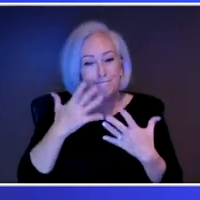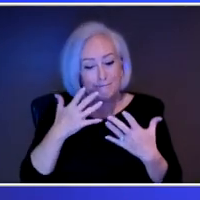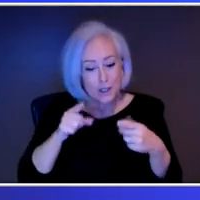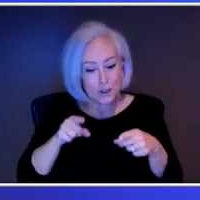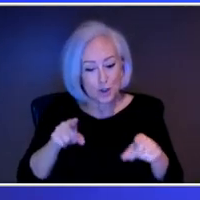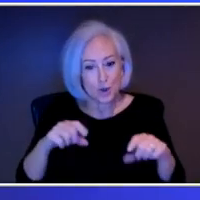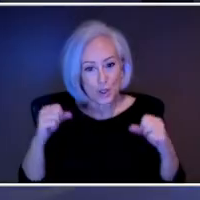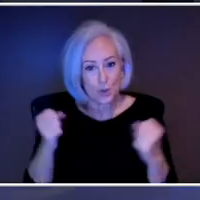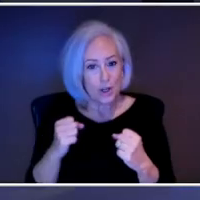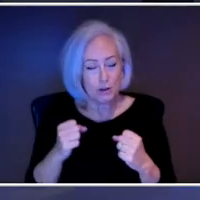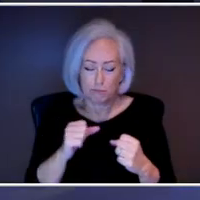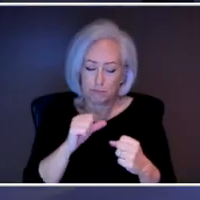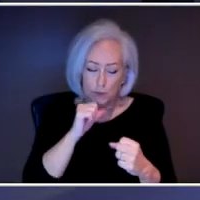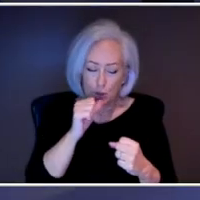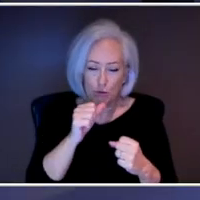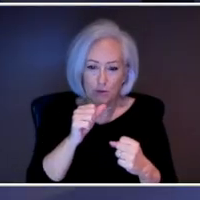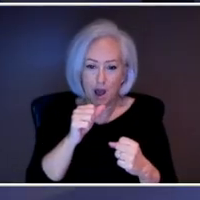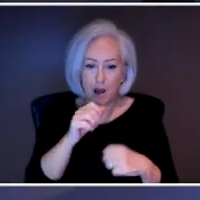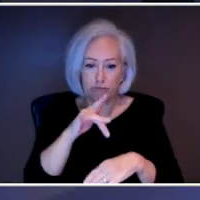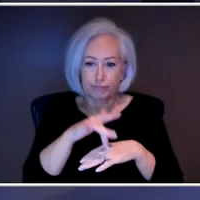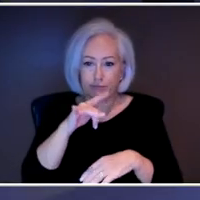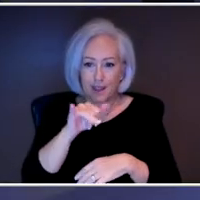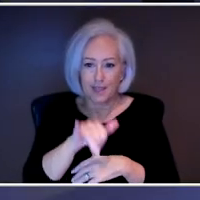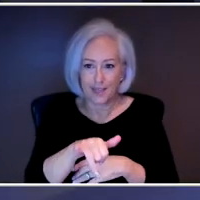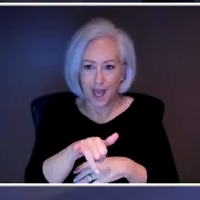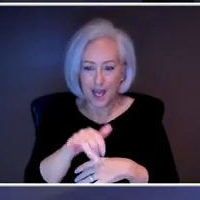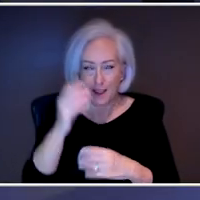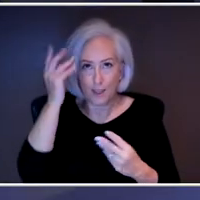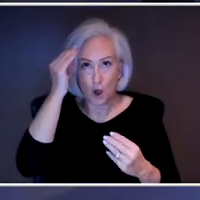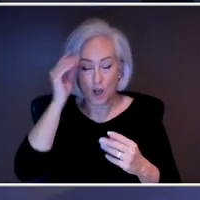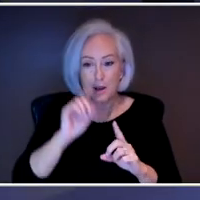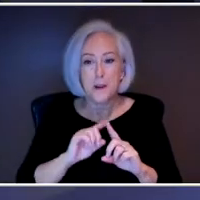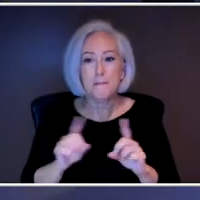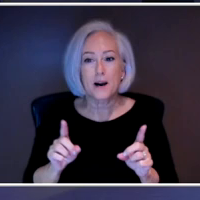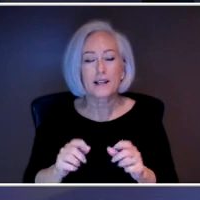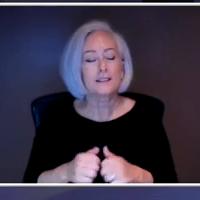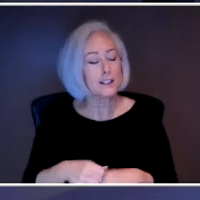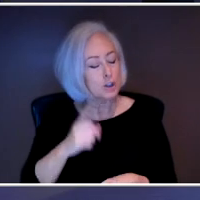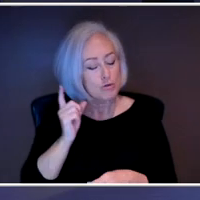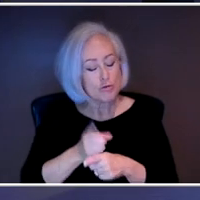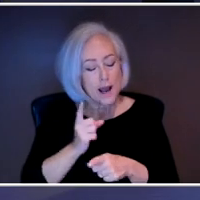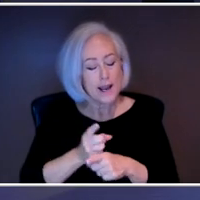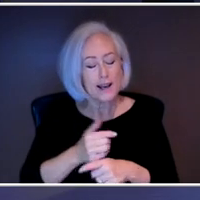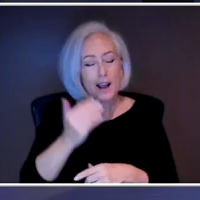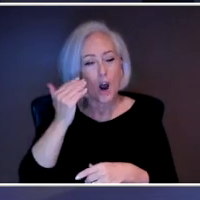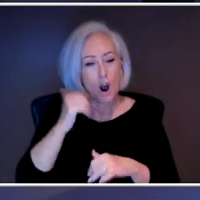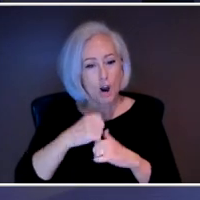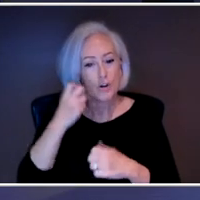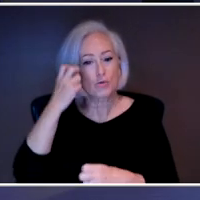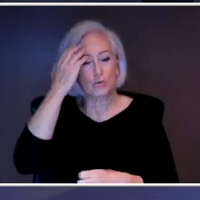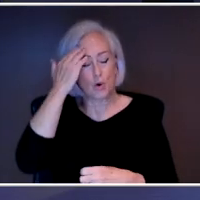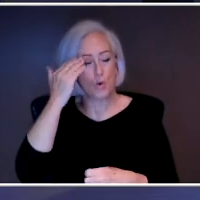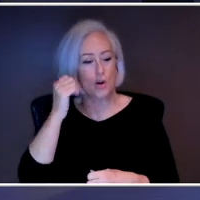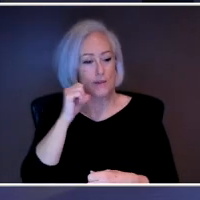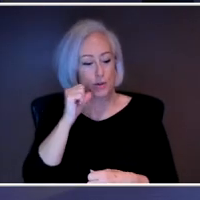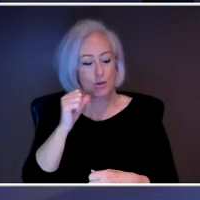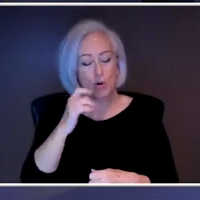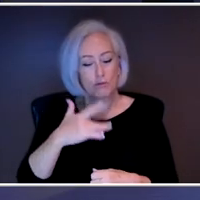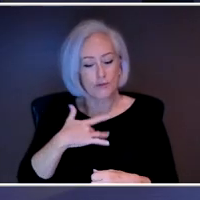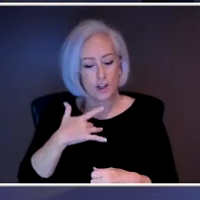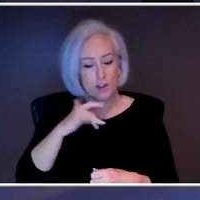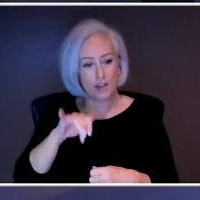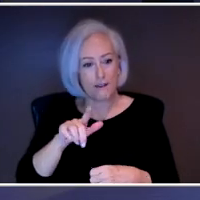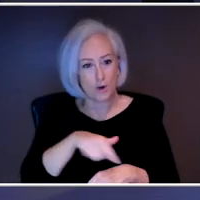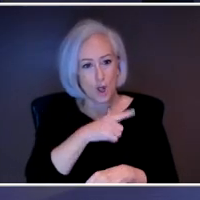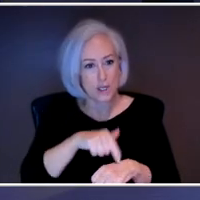that we're looking Well, and you can, it's hard though to tell because if it's something that you've dealt with or lived with for a while, it just starts to, it's kind of like a slow progression, I